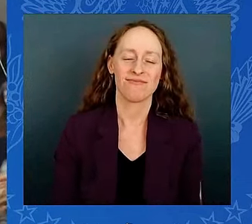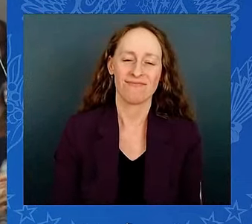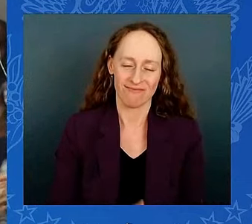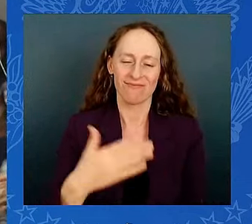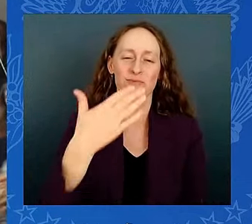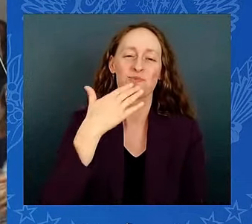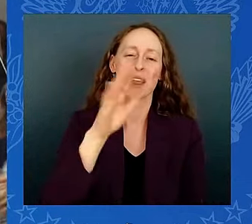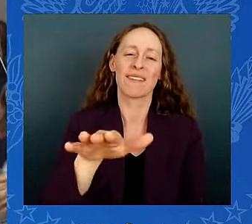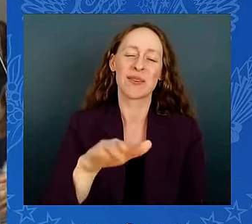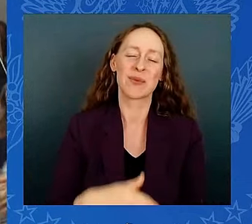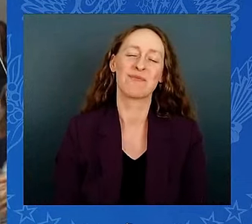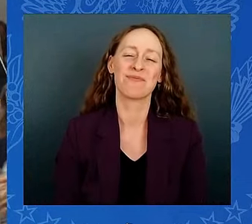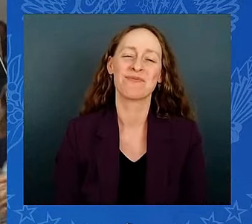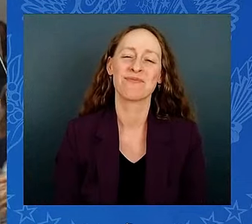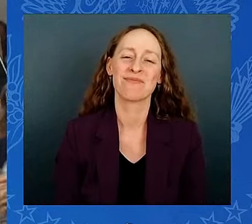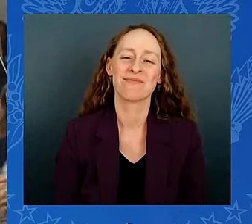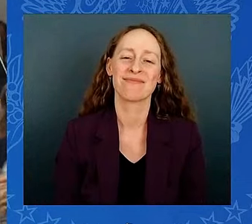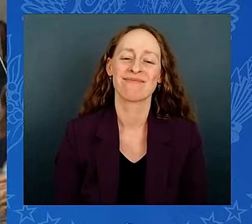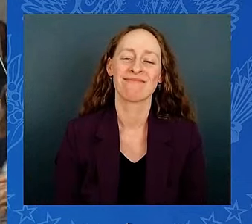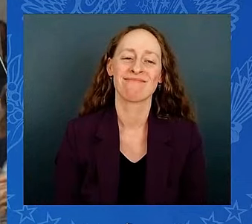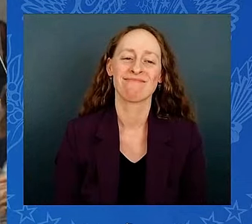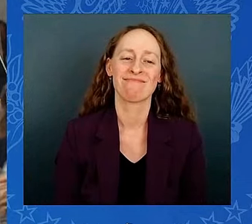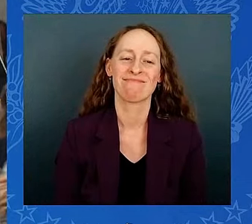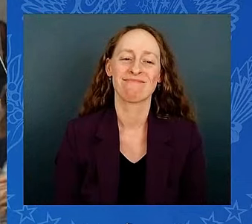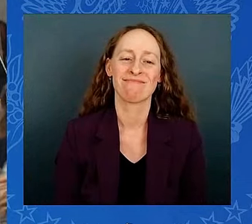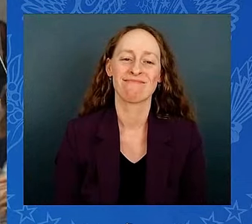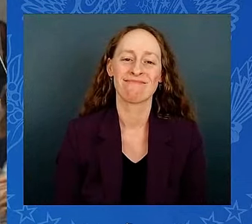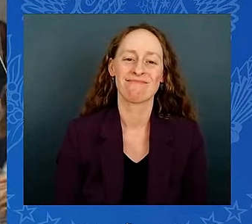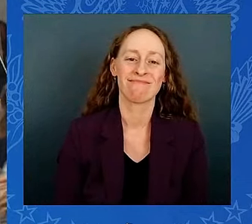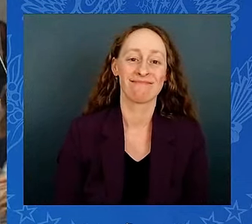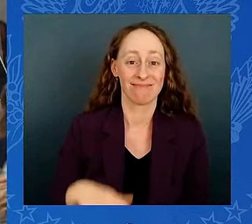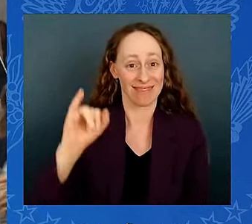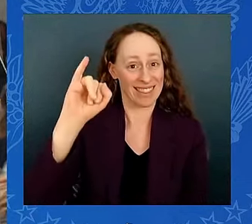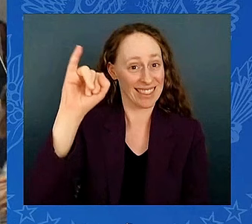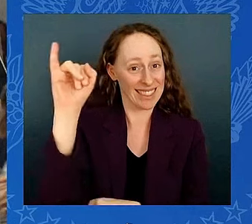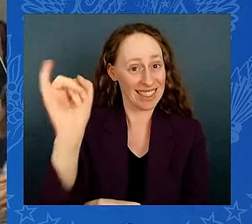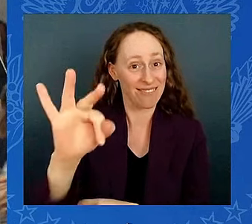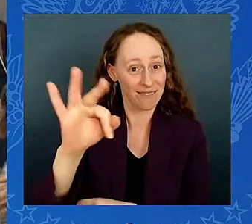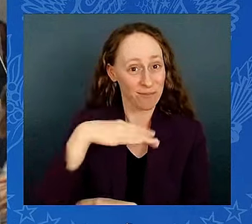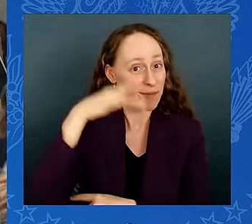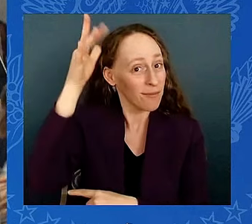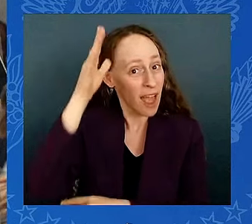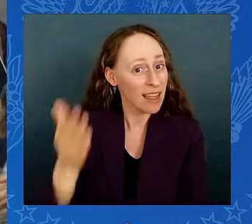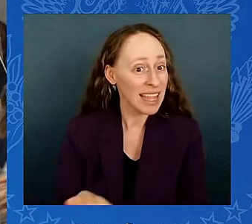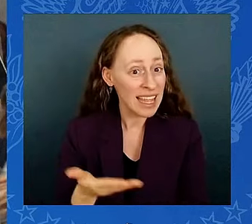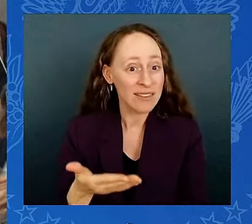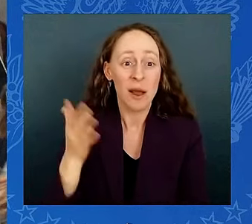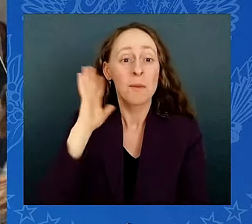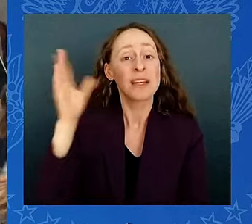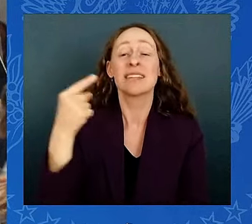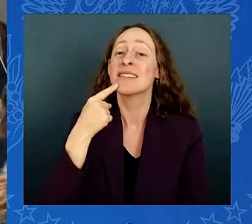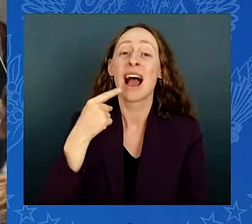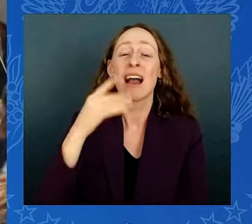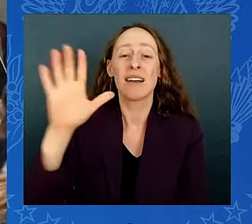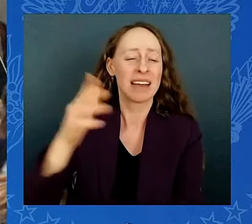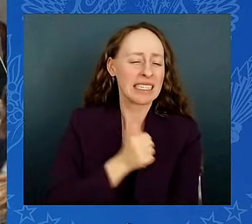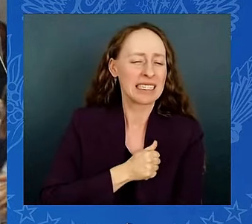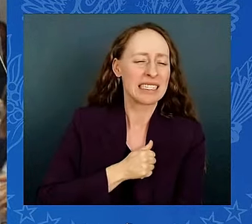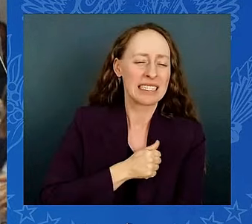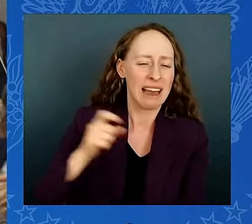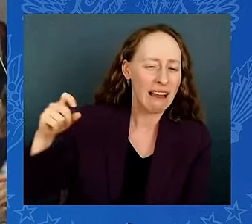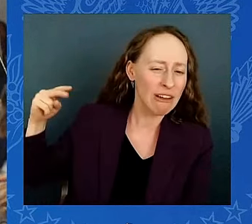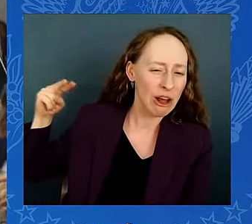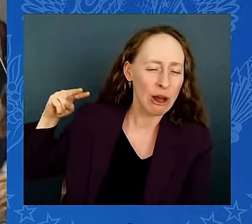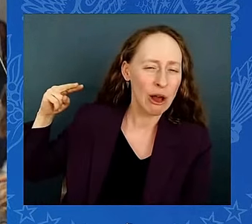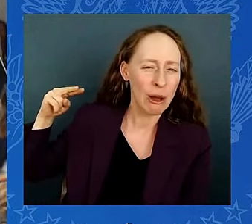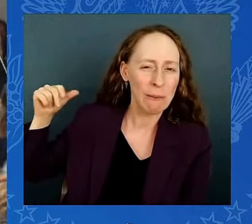Now, if my father were here, he's looking down. He'd have a turn and say, I apologize for my back. It's very impolite to talk on